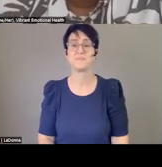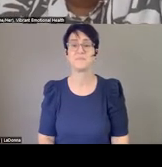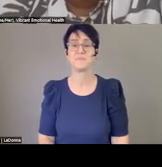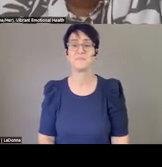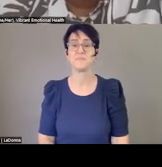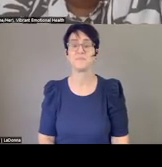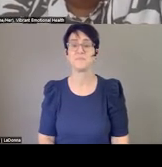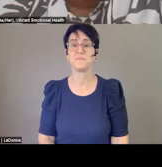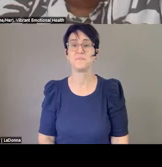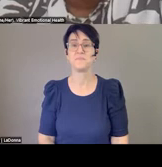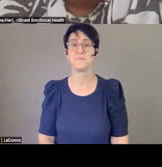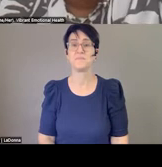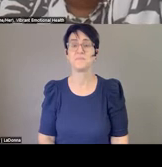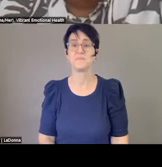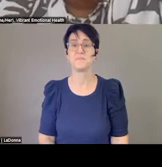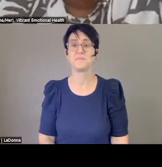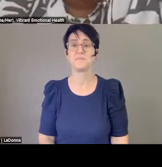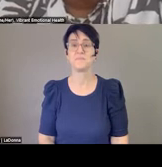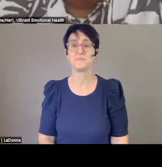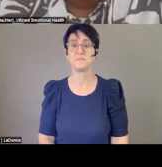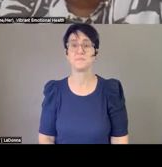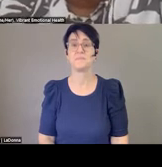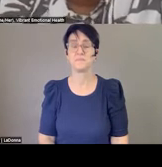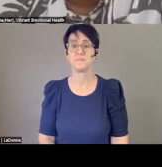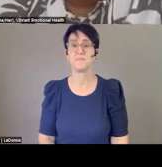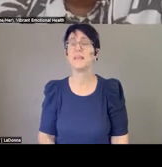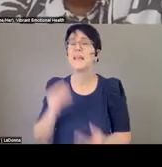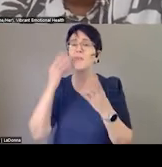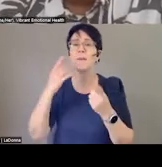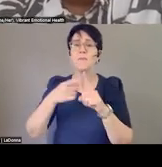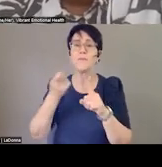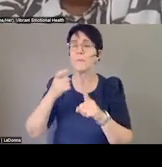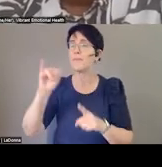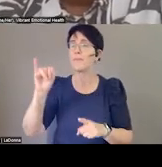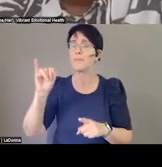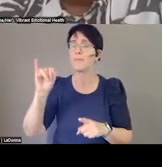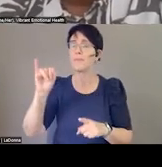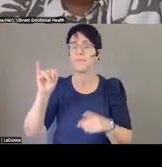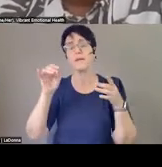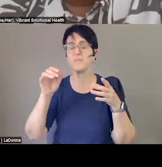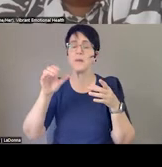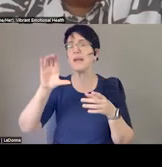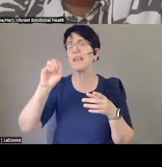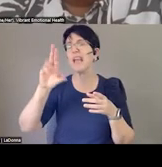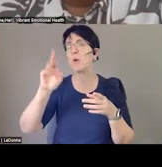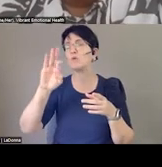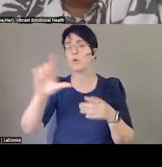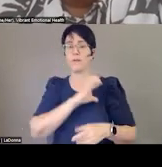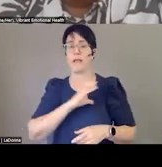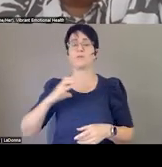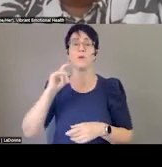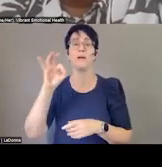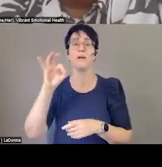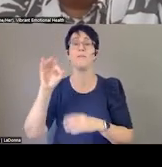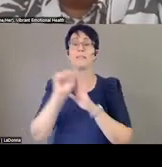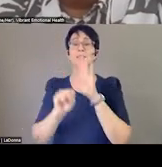All right. And we've got some information from the Council of State Government's Justice Center. Ayesha, if you are on the line, feel free